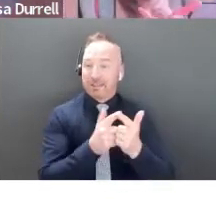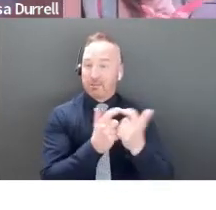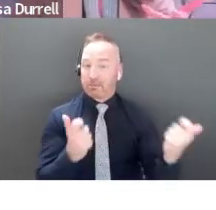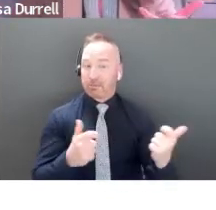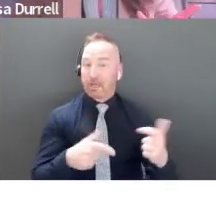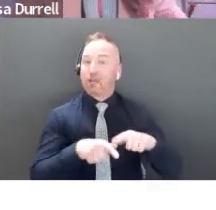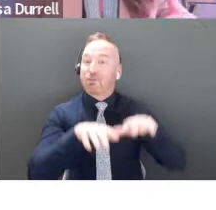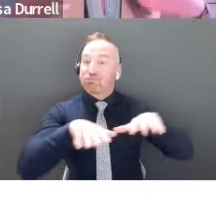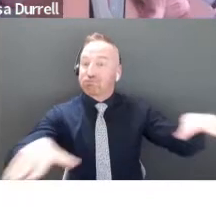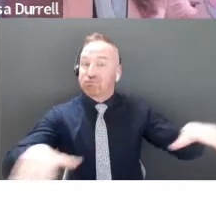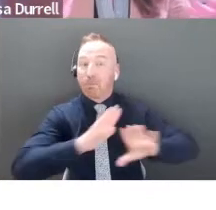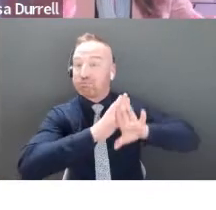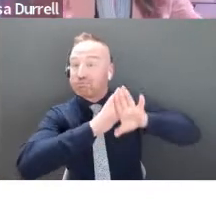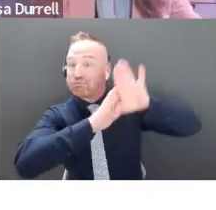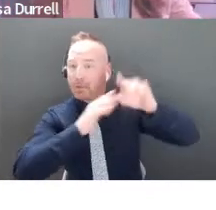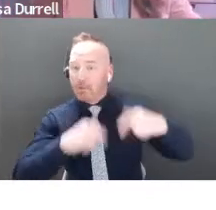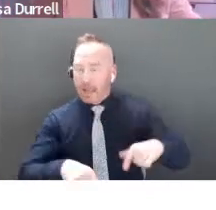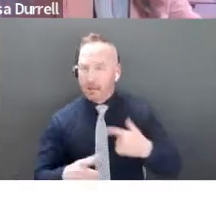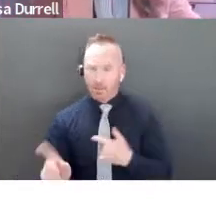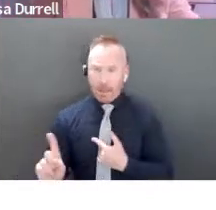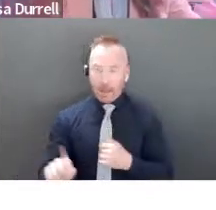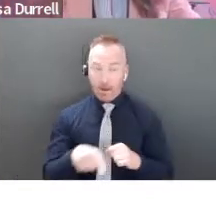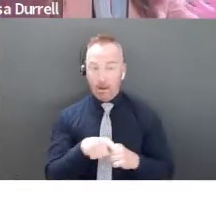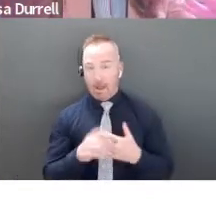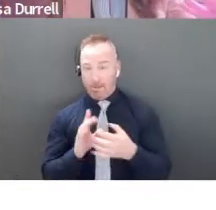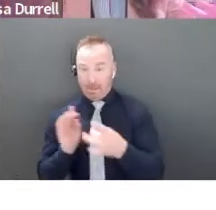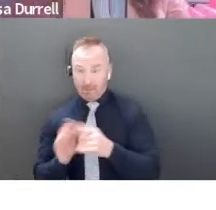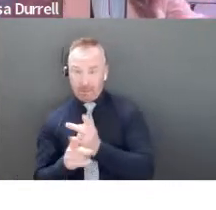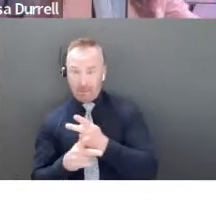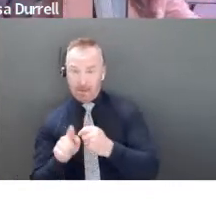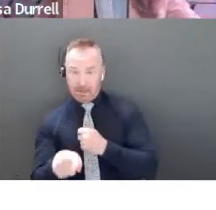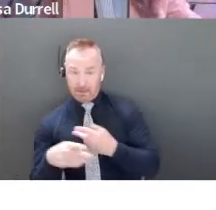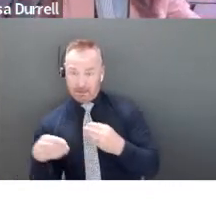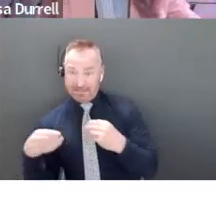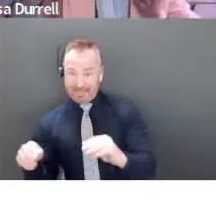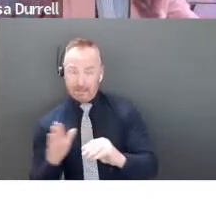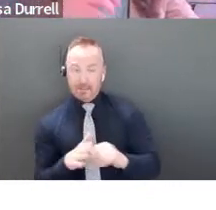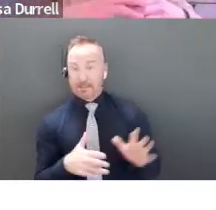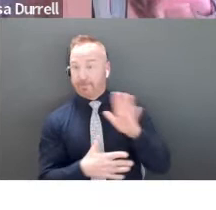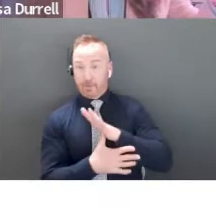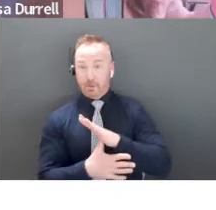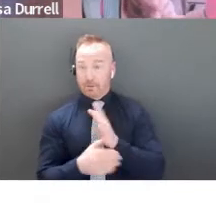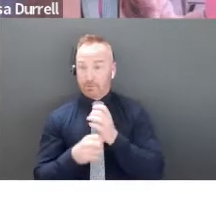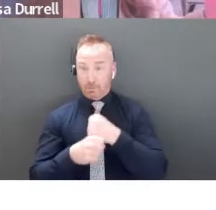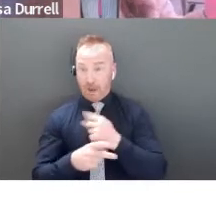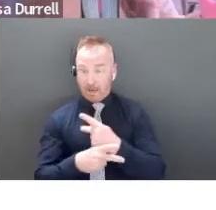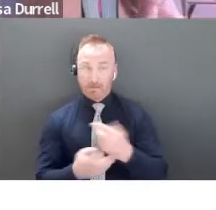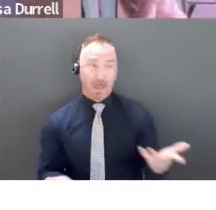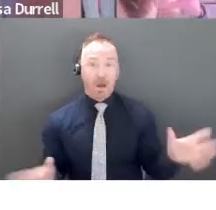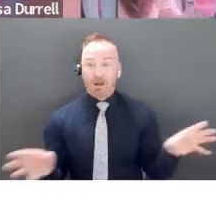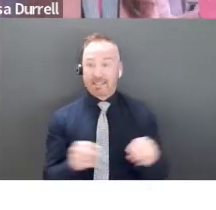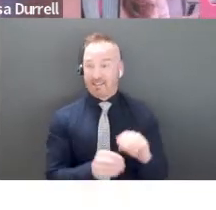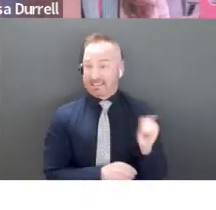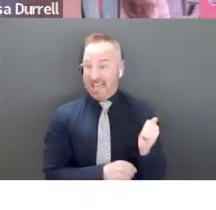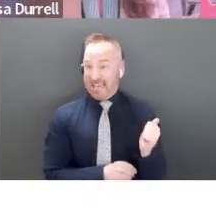Now, as I mentioned before, this is the product that you're selling, this product is the first product, you might have 10 products